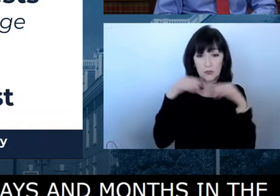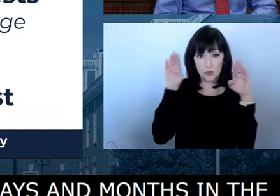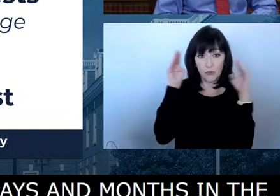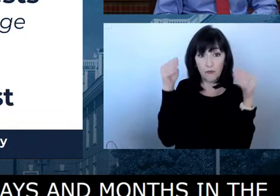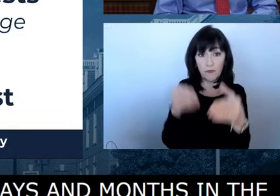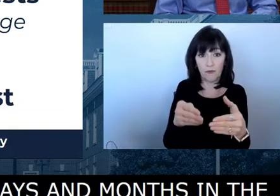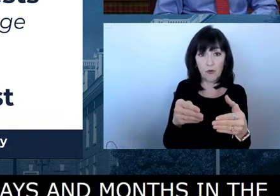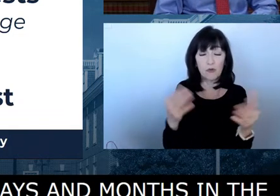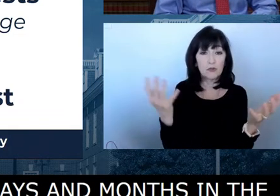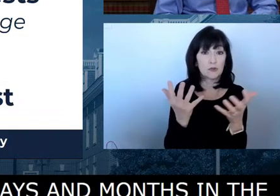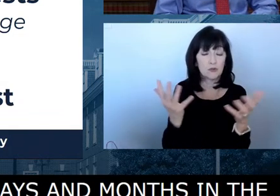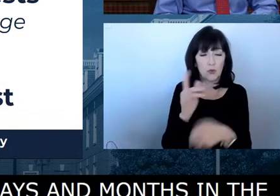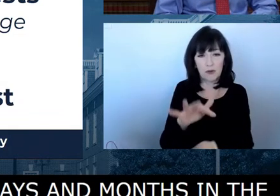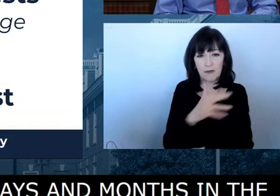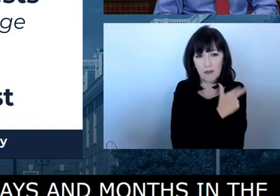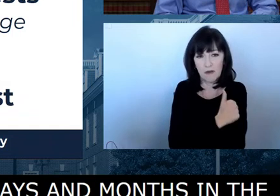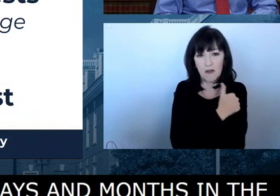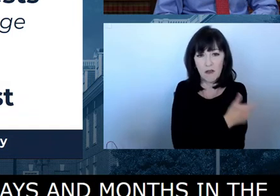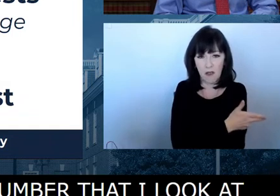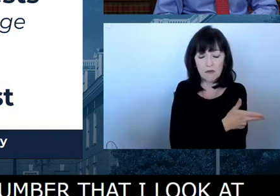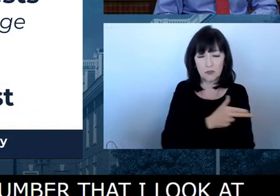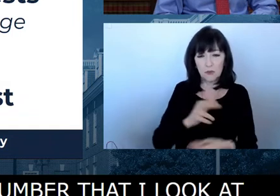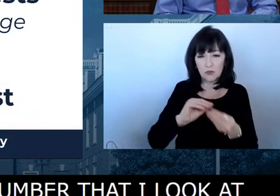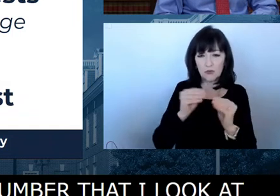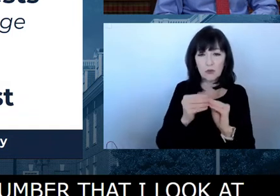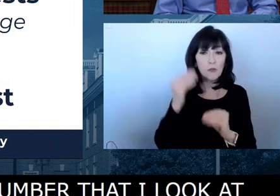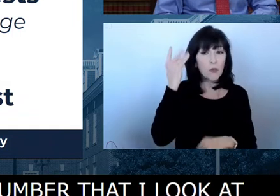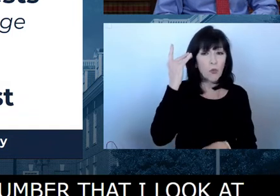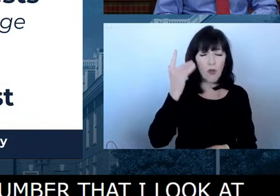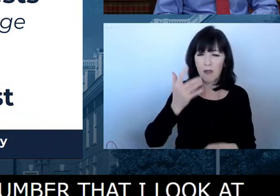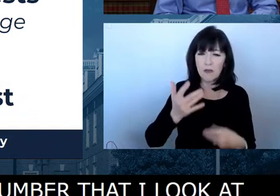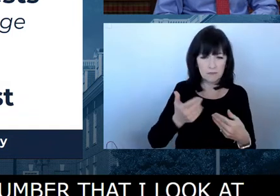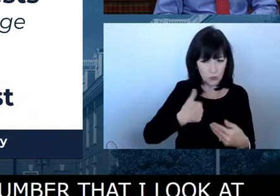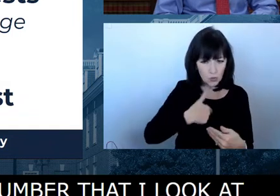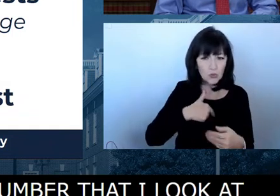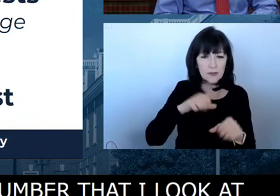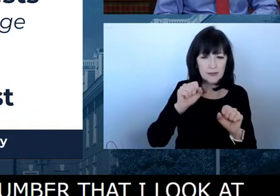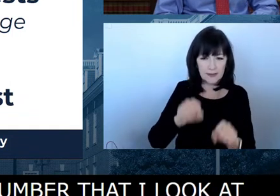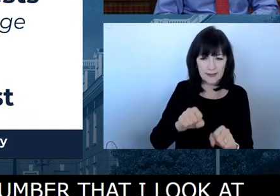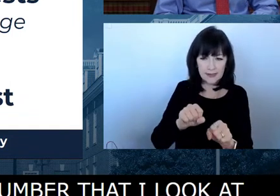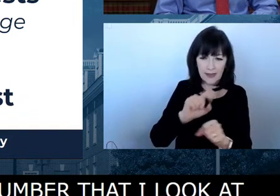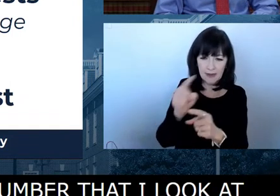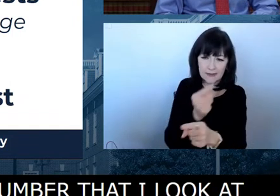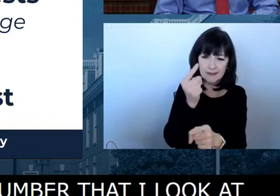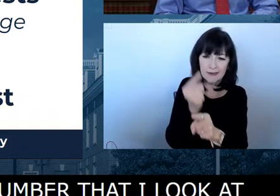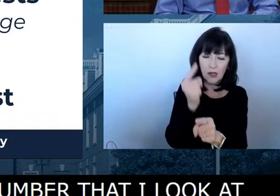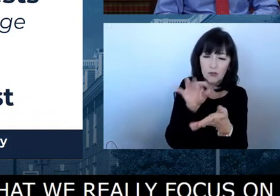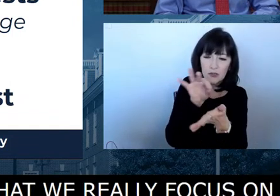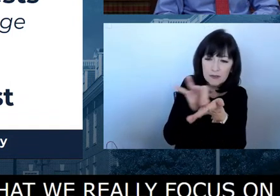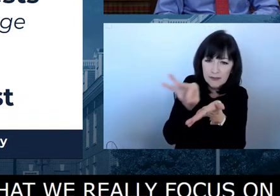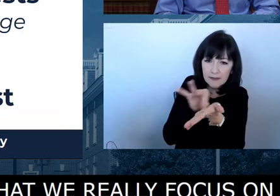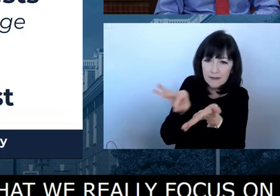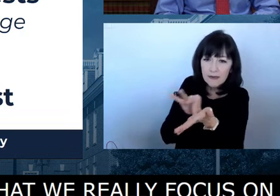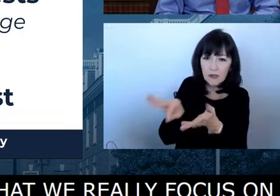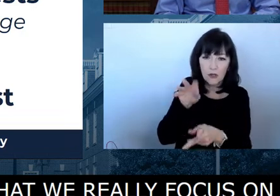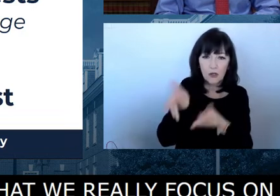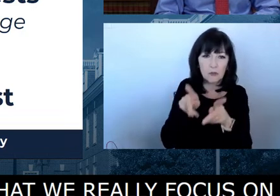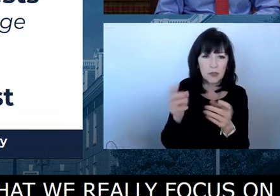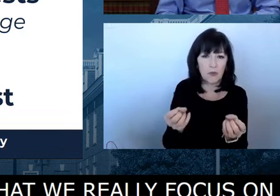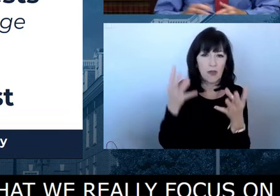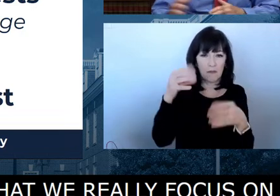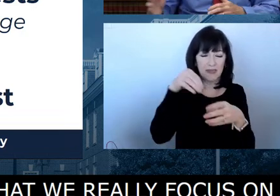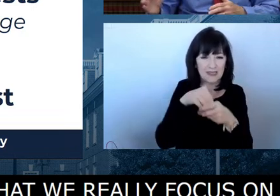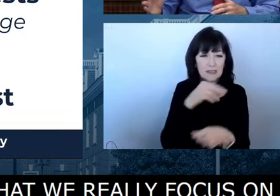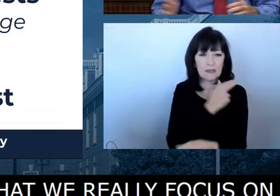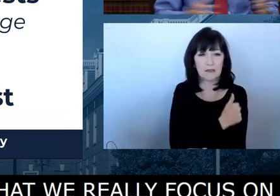number of Delawareans that are hospitalized for COVID-19 up to 190. I